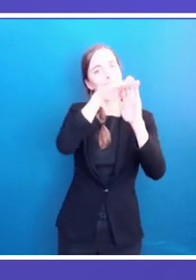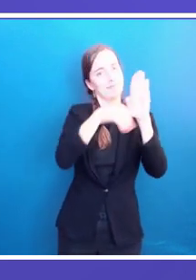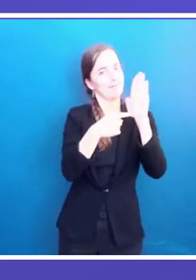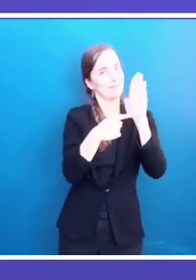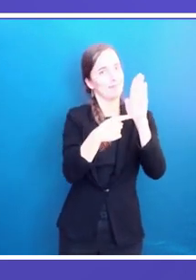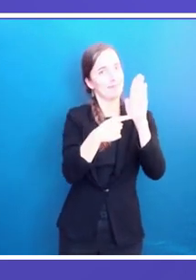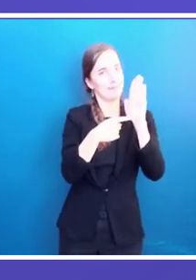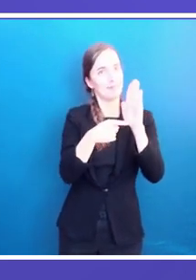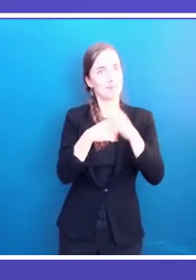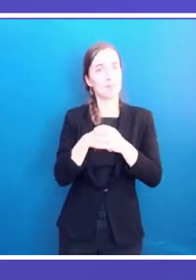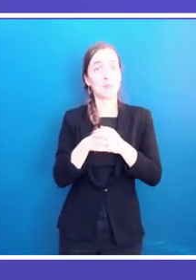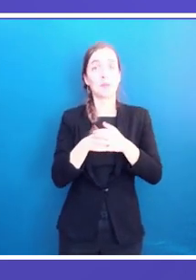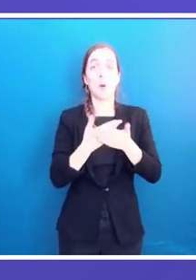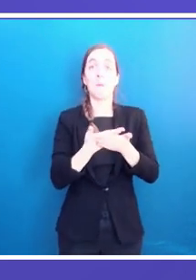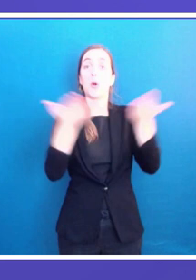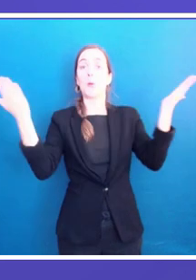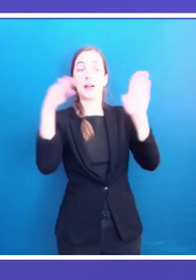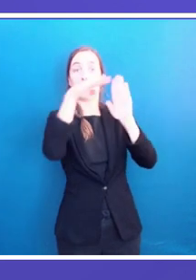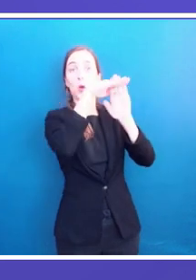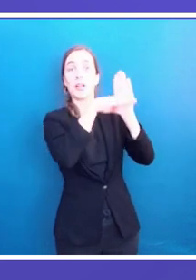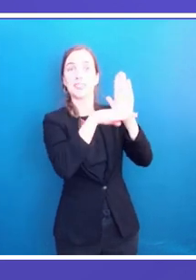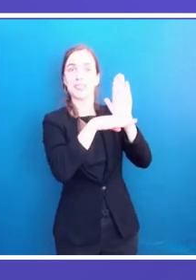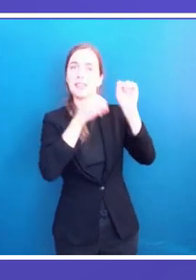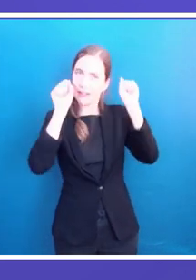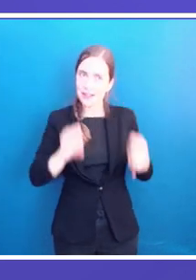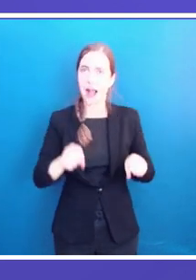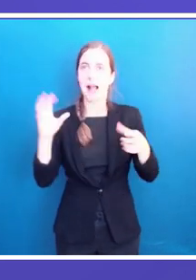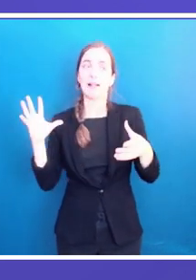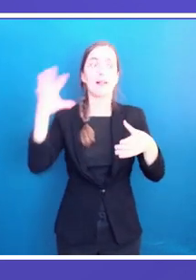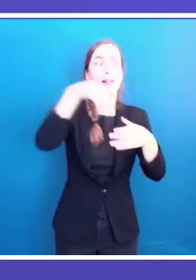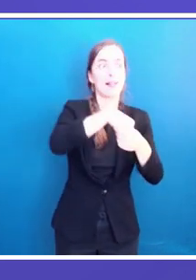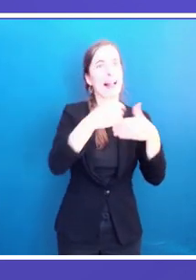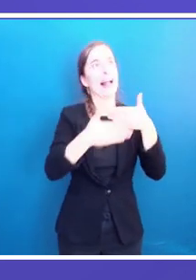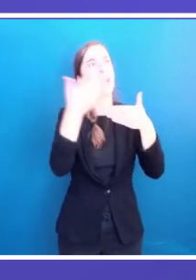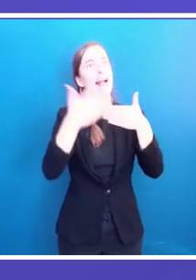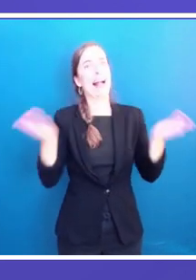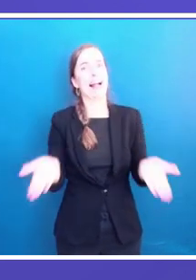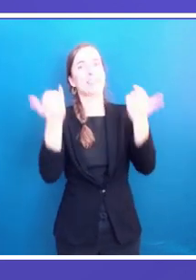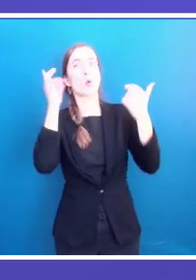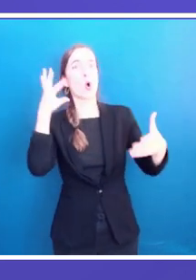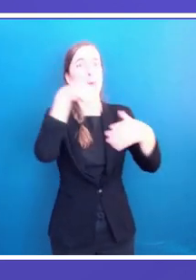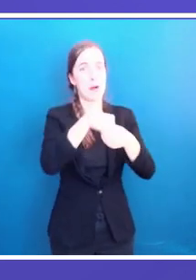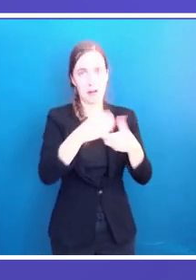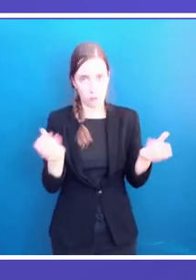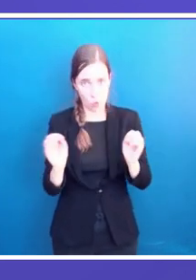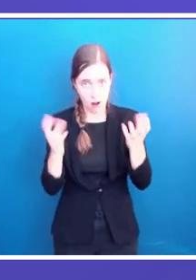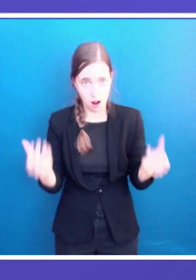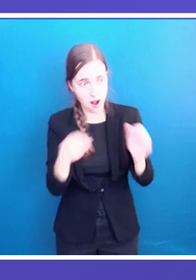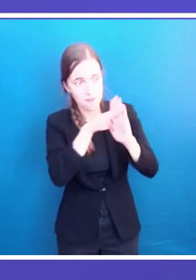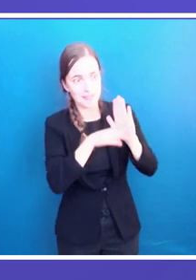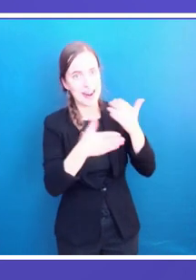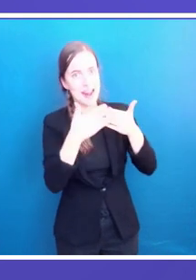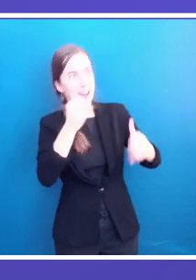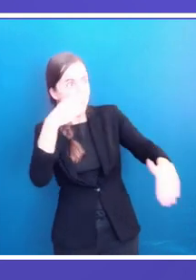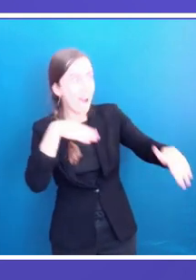change happen. And this is what we have to put all the emphasis as well. I mean, if we want more